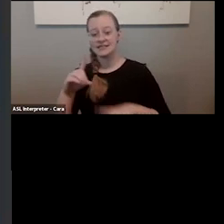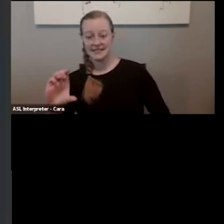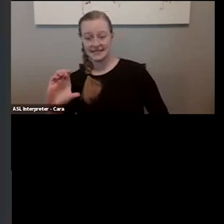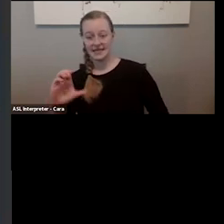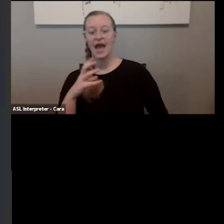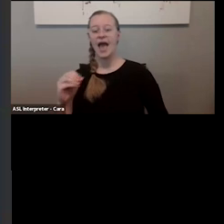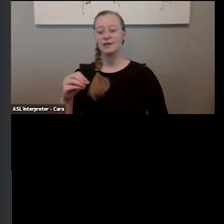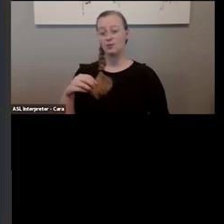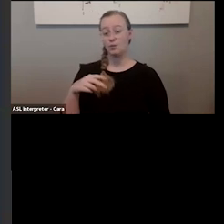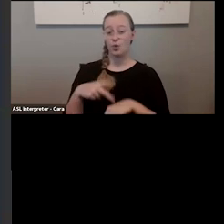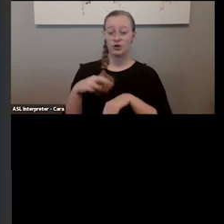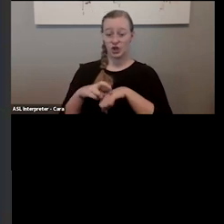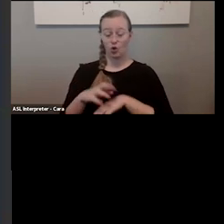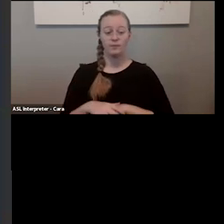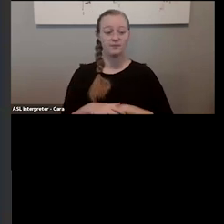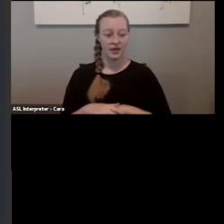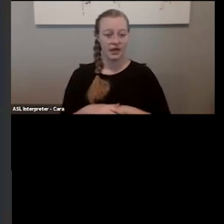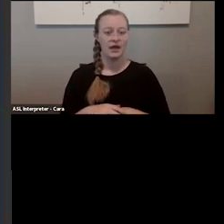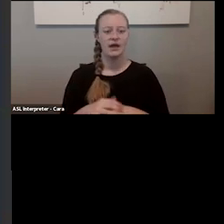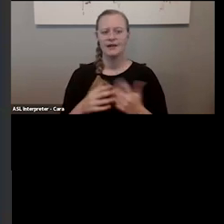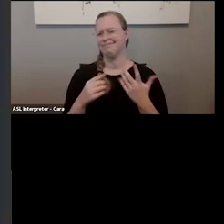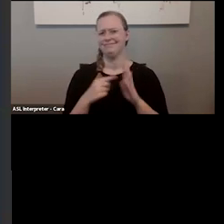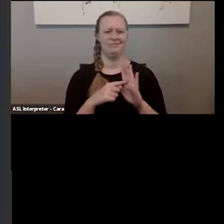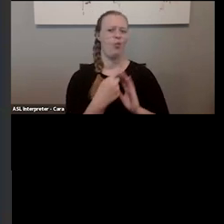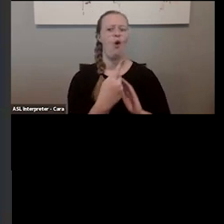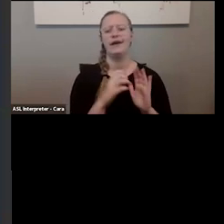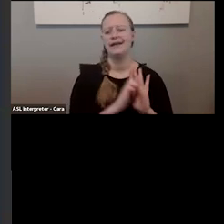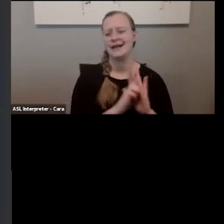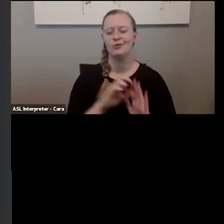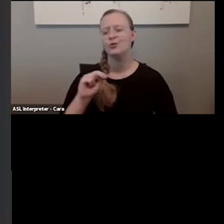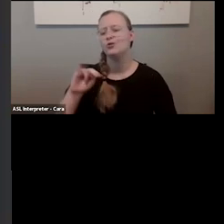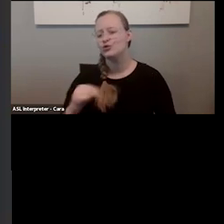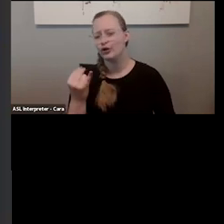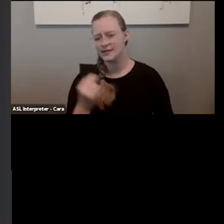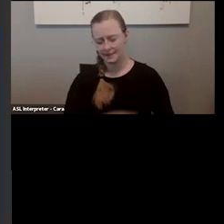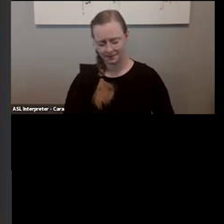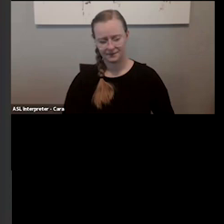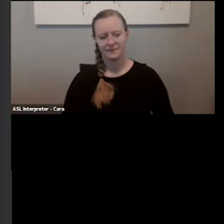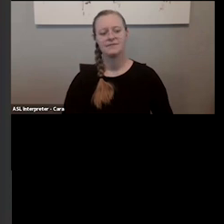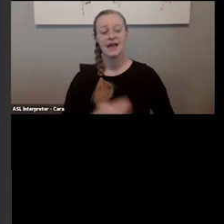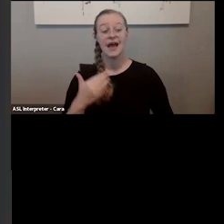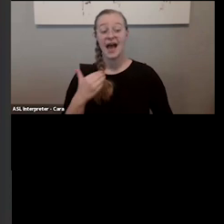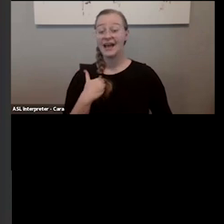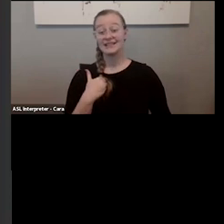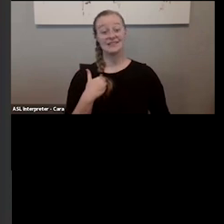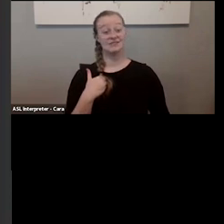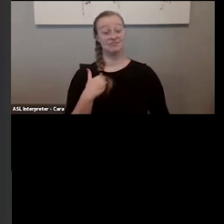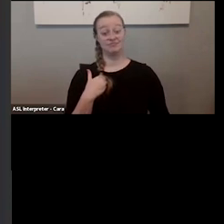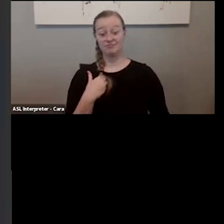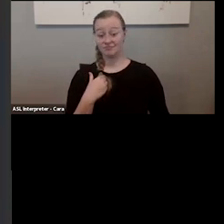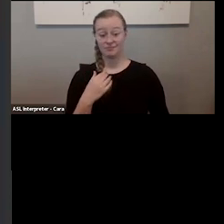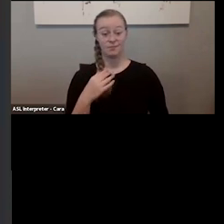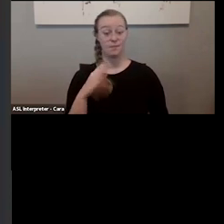Puerto Rico. And here I'm just giving you one example showcasing New Jersey, and it is going to have the latest Bureau of Economic